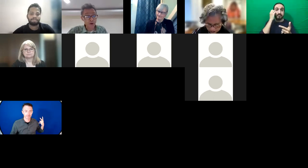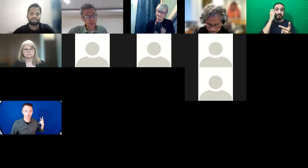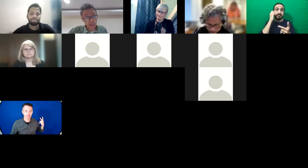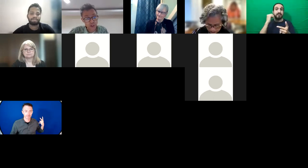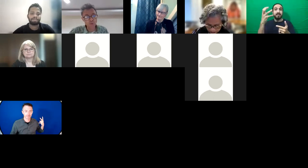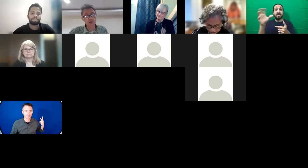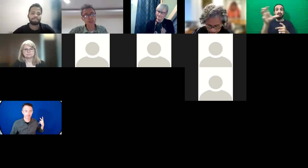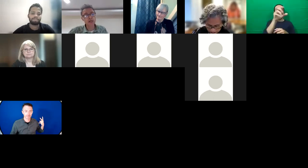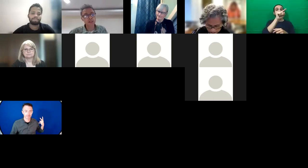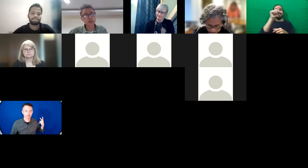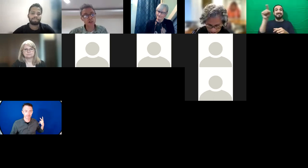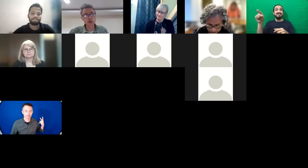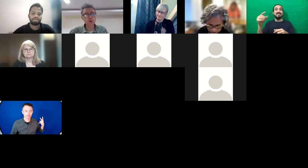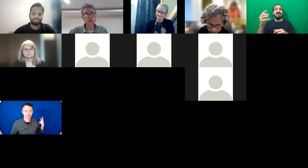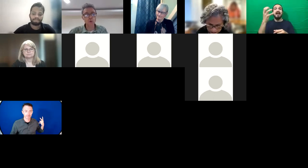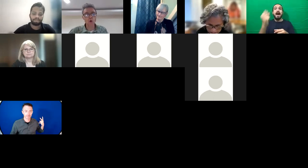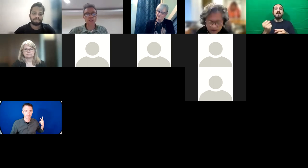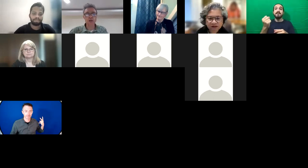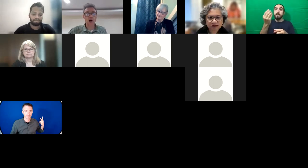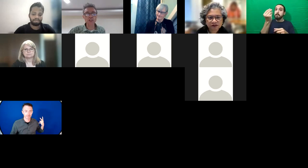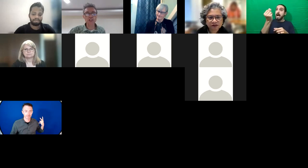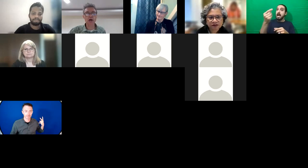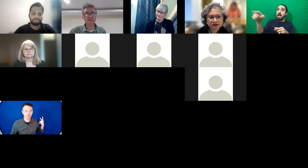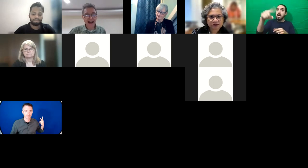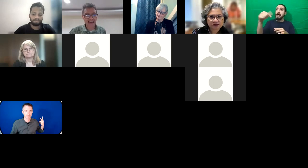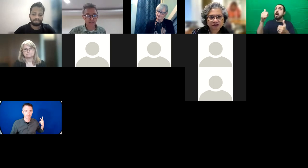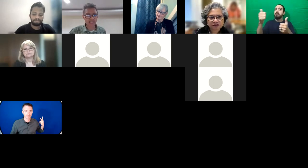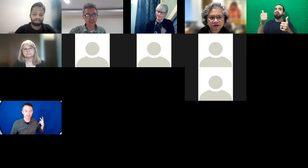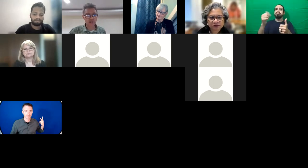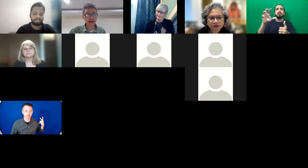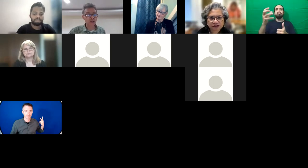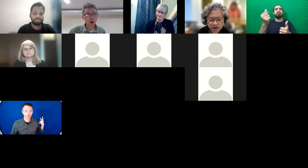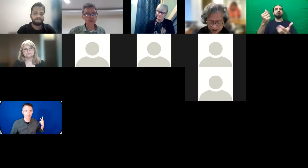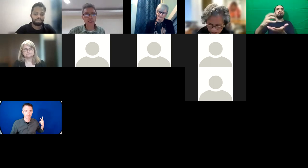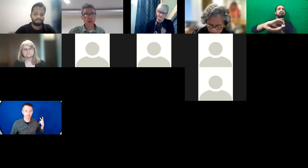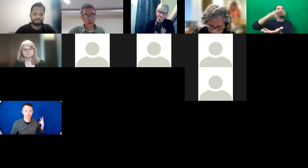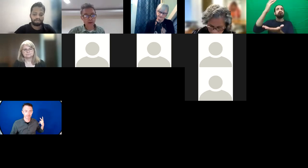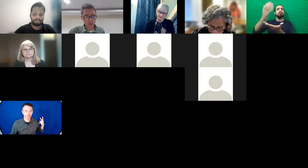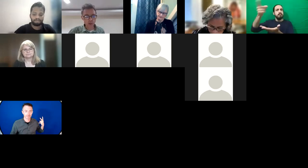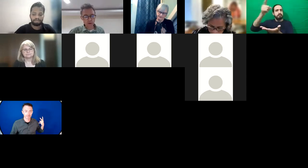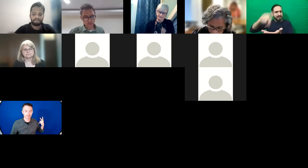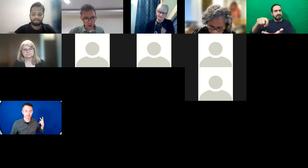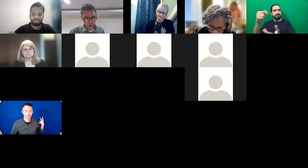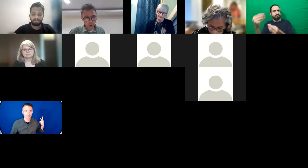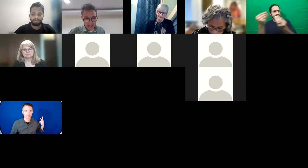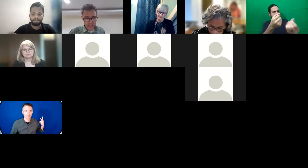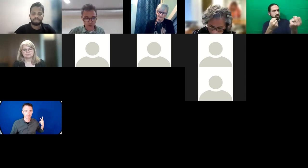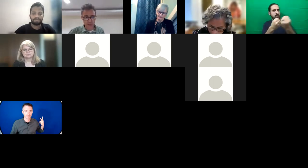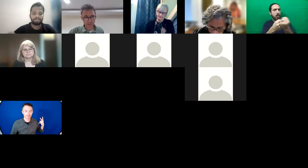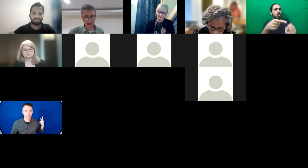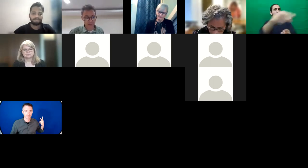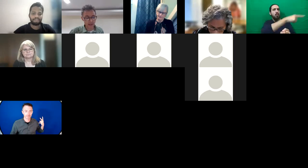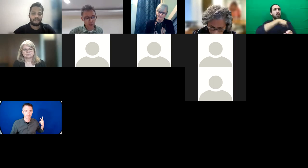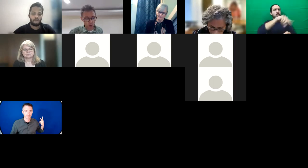from consumers to contribute towards the cost of adaptation. Now at the moment, we've got quite